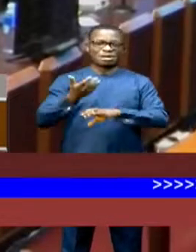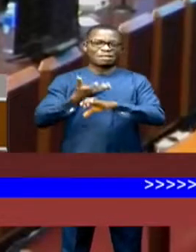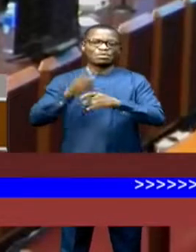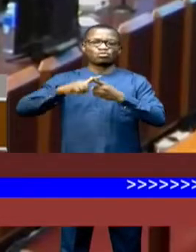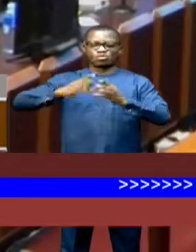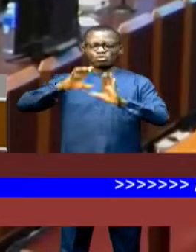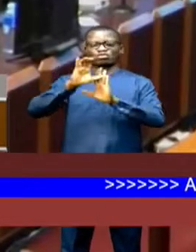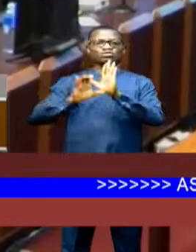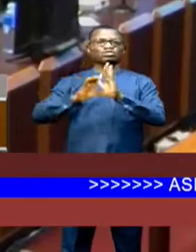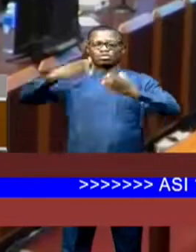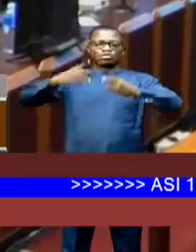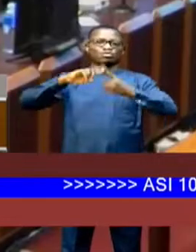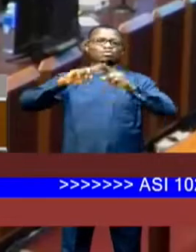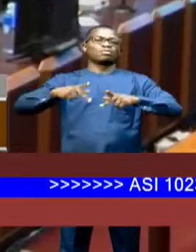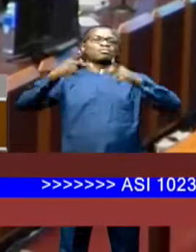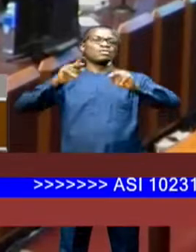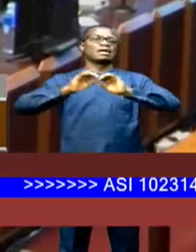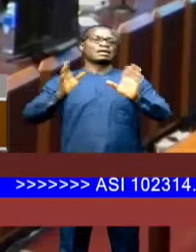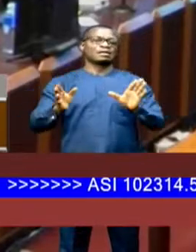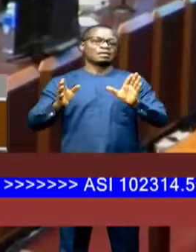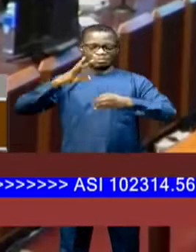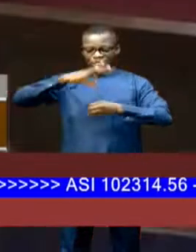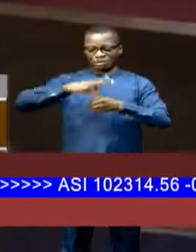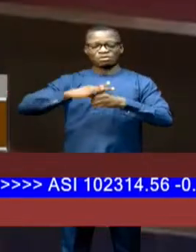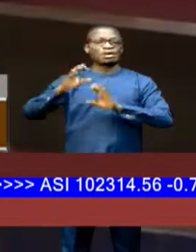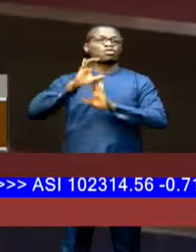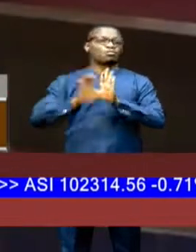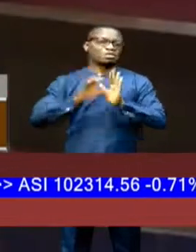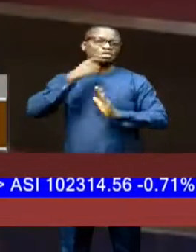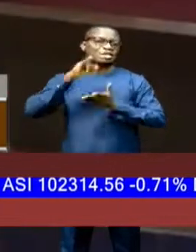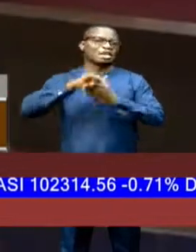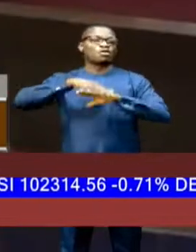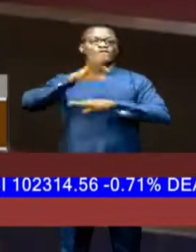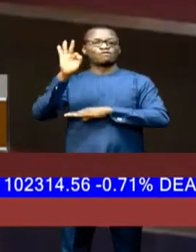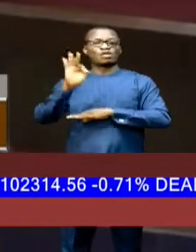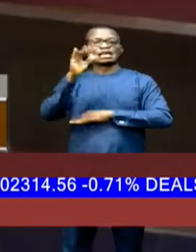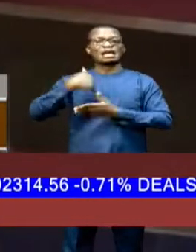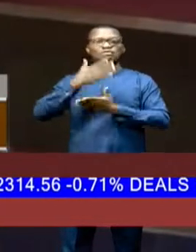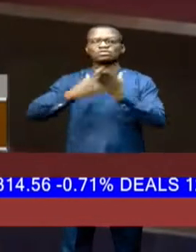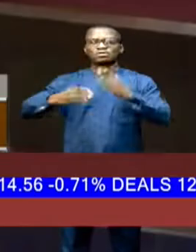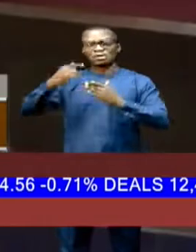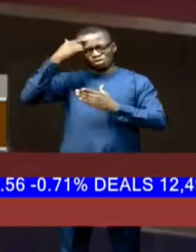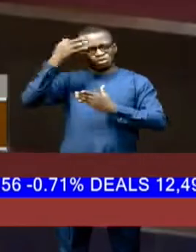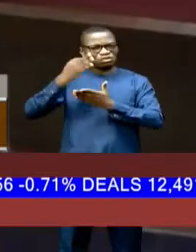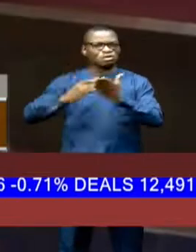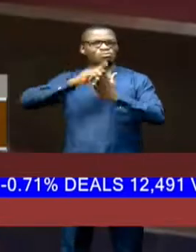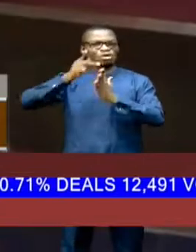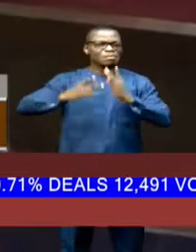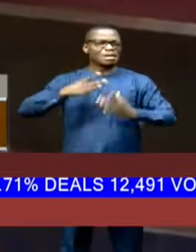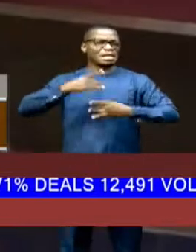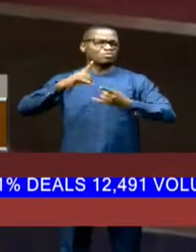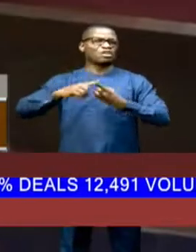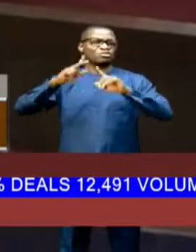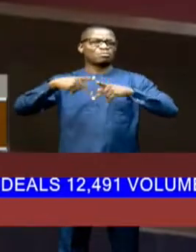Court to provide certainty. The Electoral Commission said Friday that there was substantial public interest in providing certainty